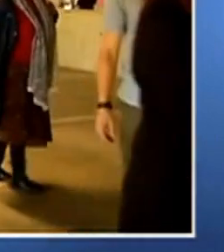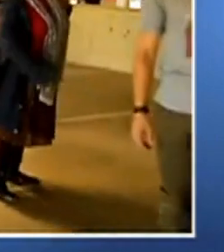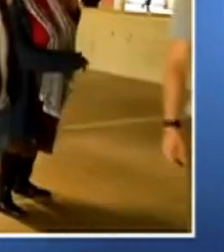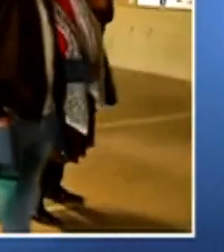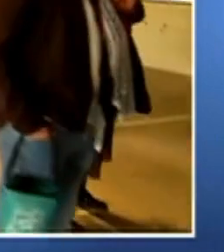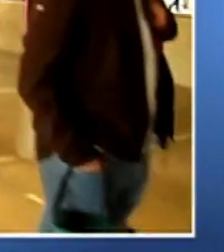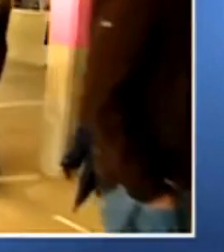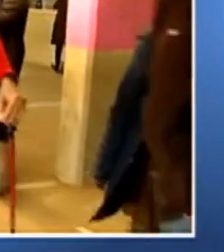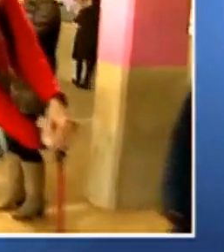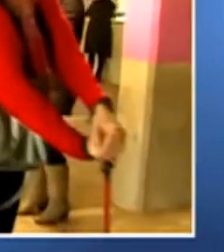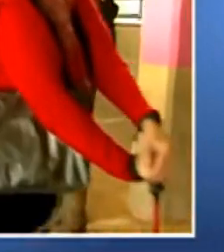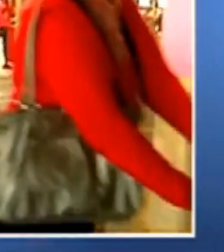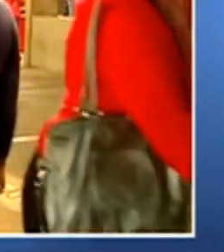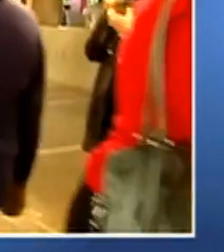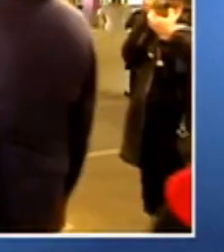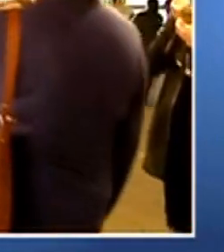this the right route to take?